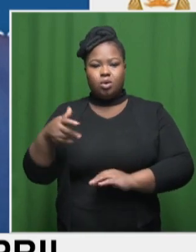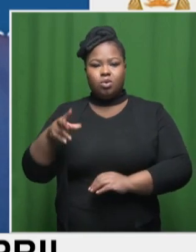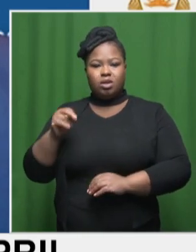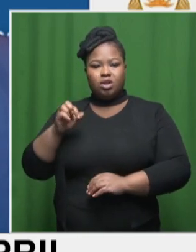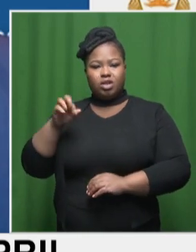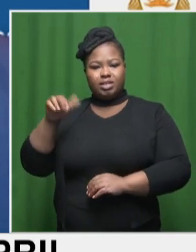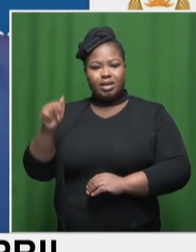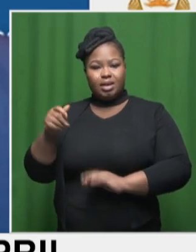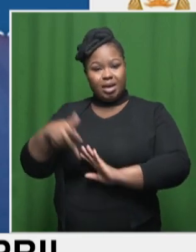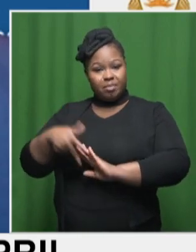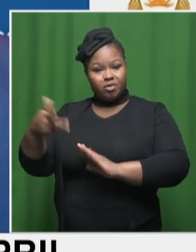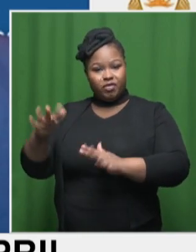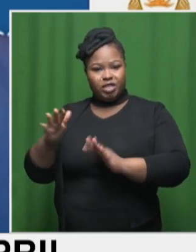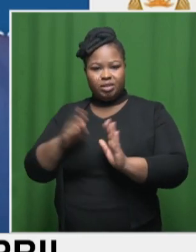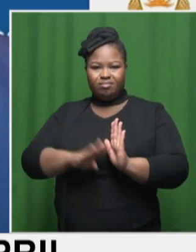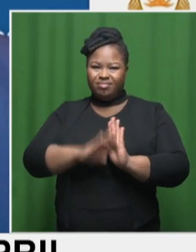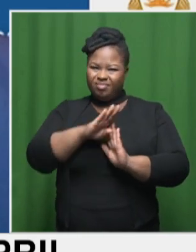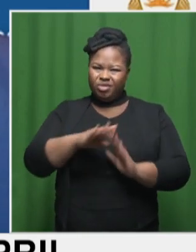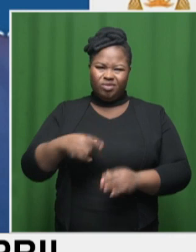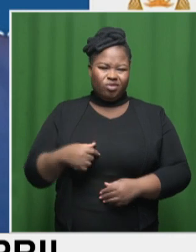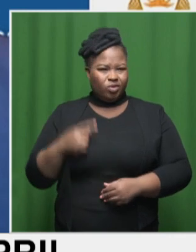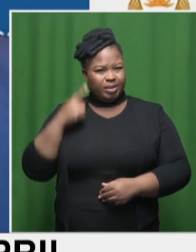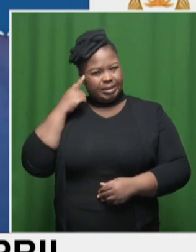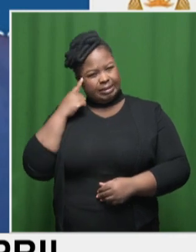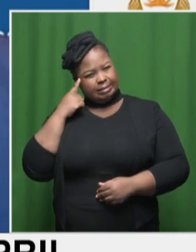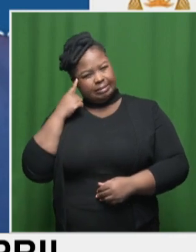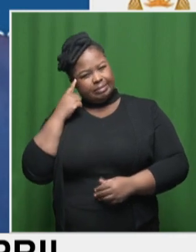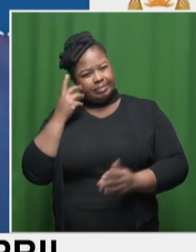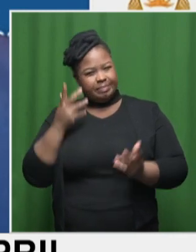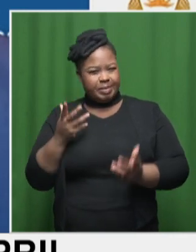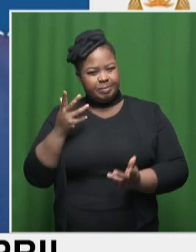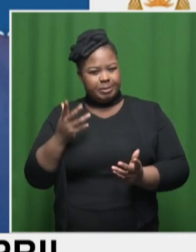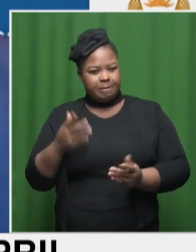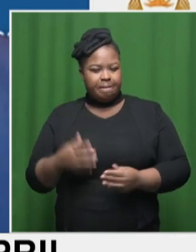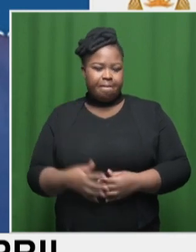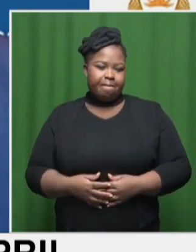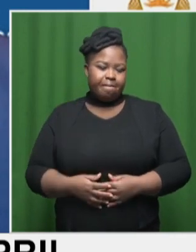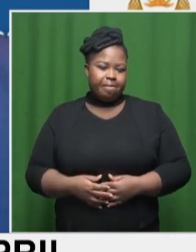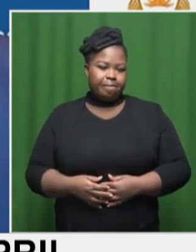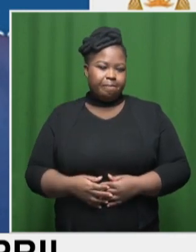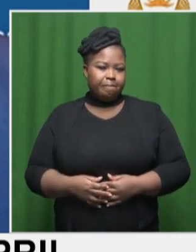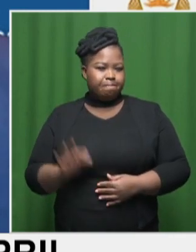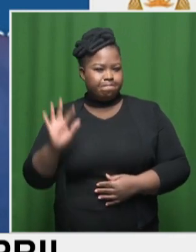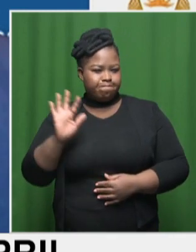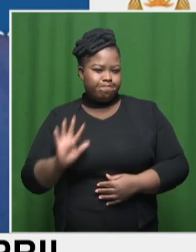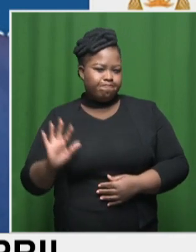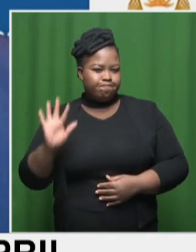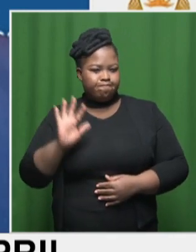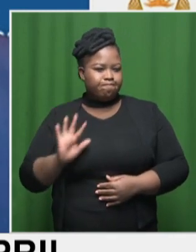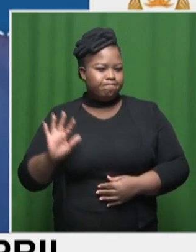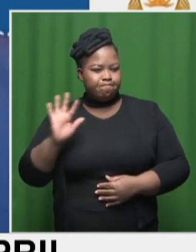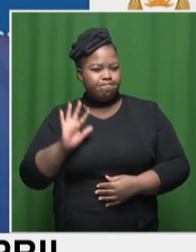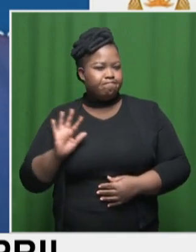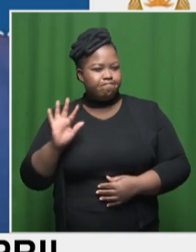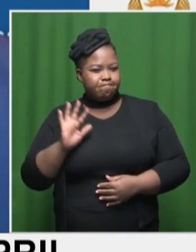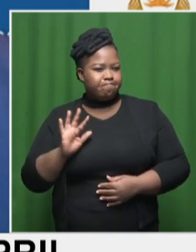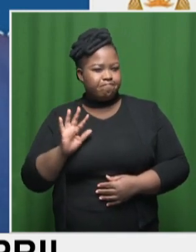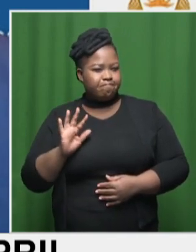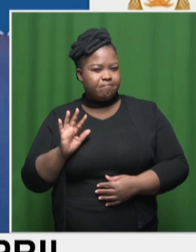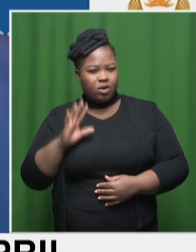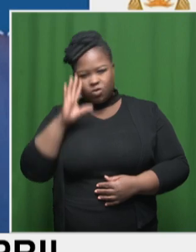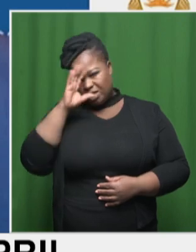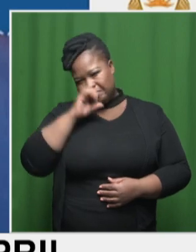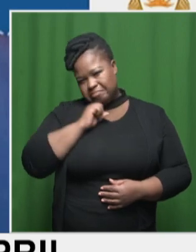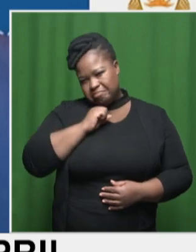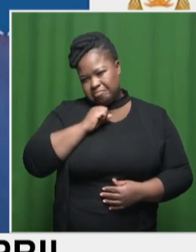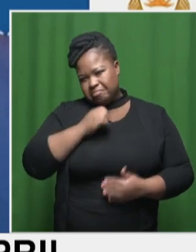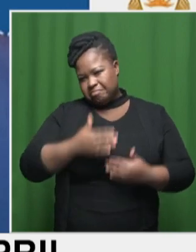NERSA. Are you able to, at this point, maybe just, you know, give us a sense, Patrick,